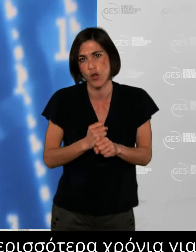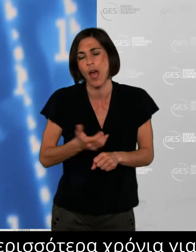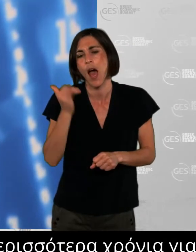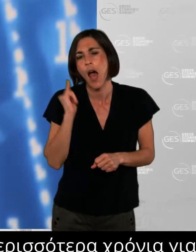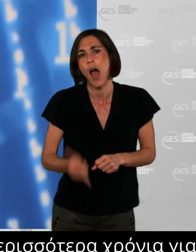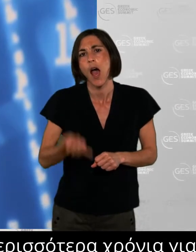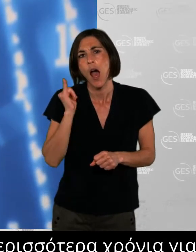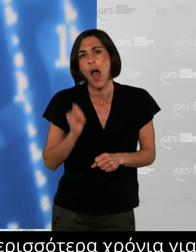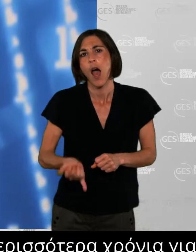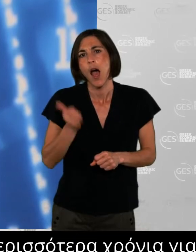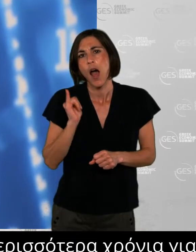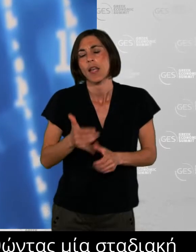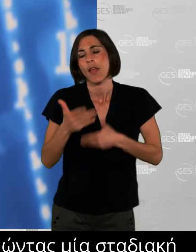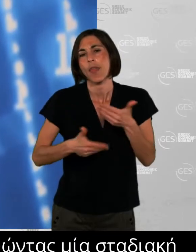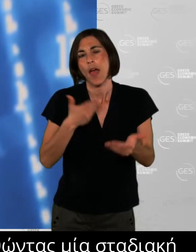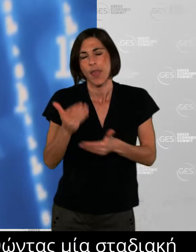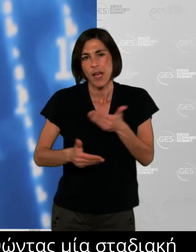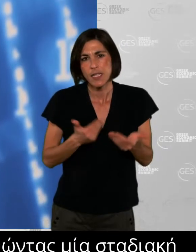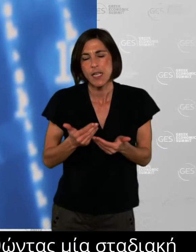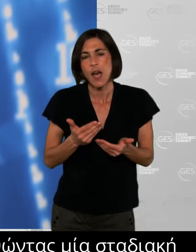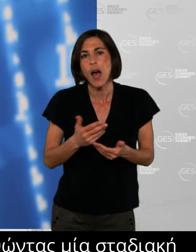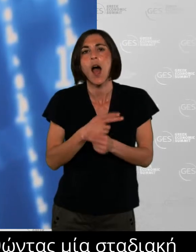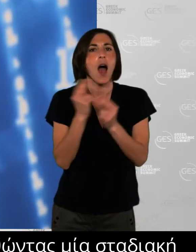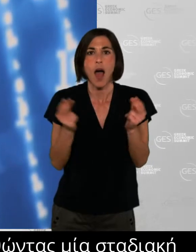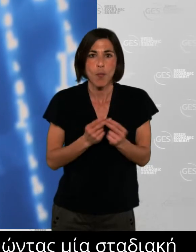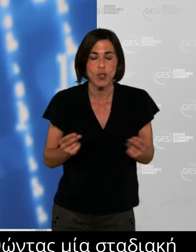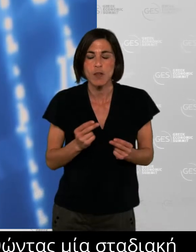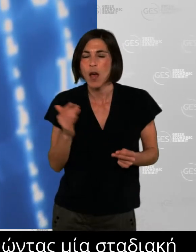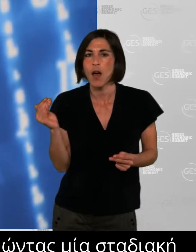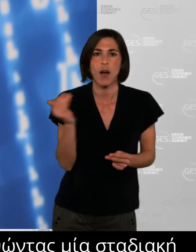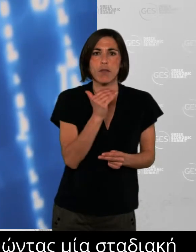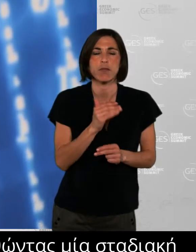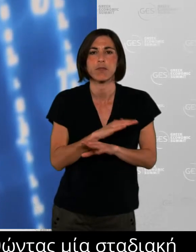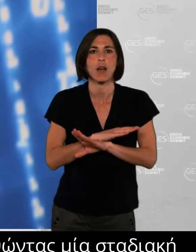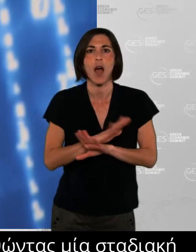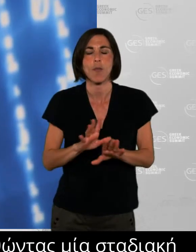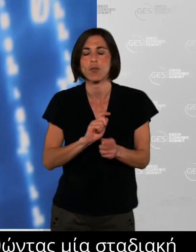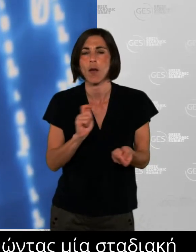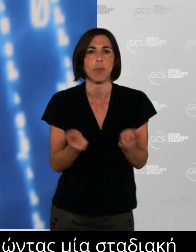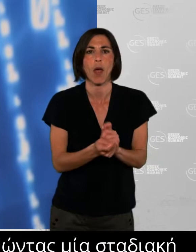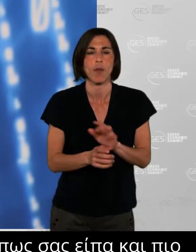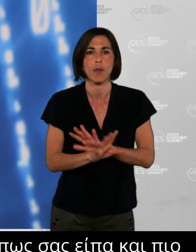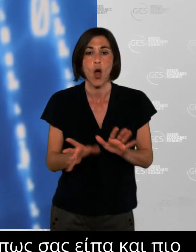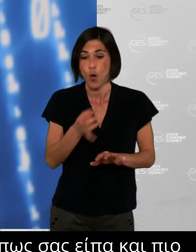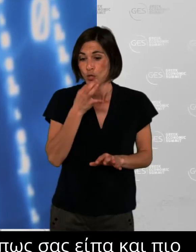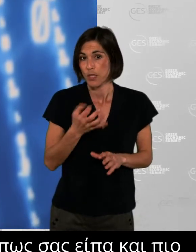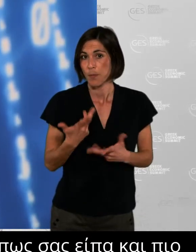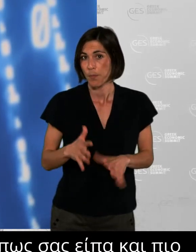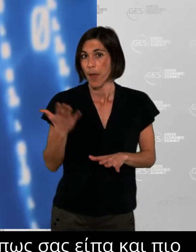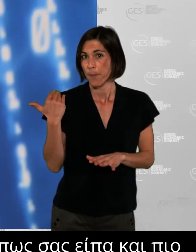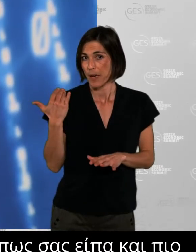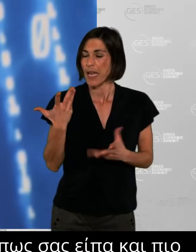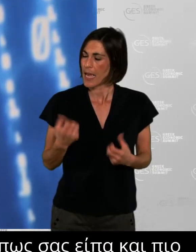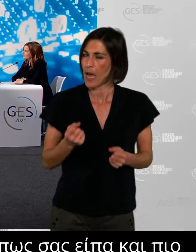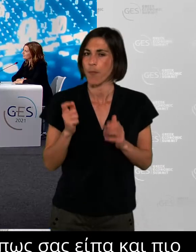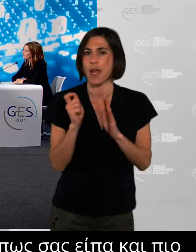As a result of it uh we're privileged today to have uh I think enough evidence enough statistics from various organizations uh about